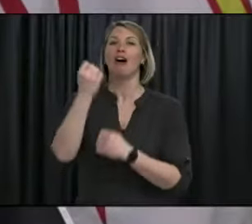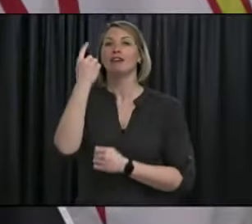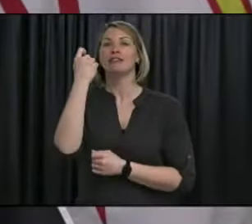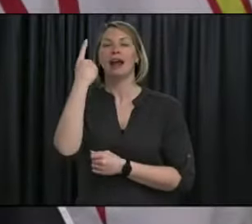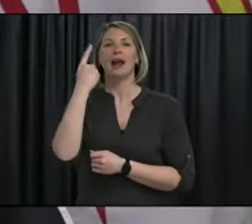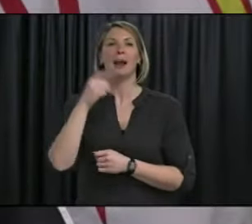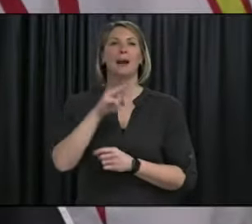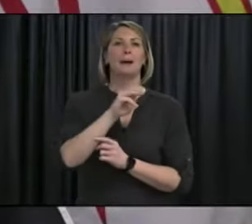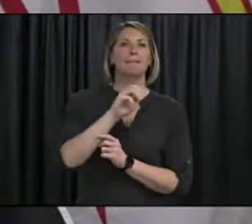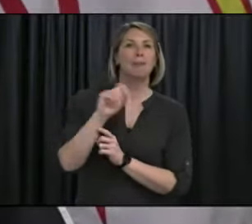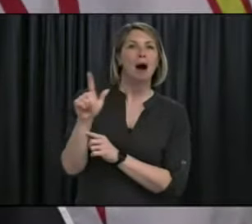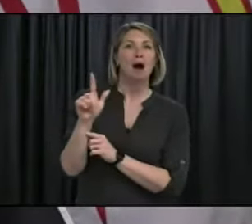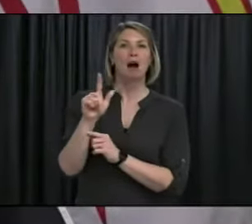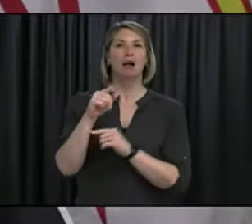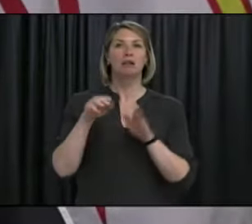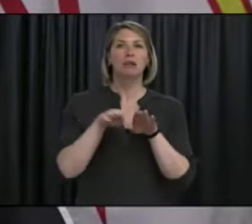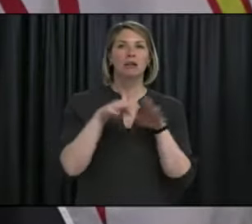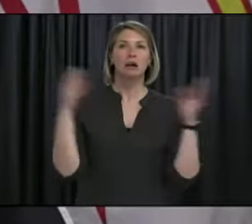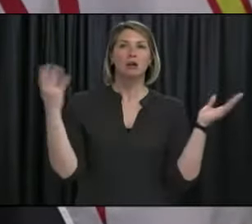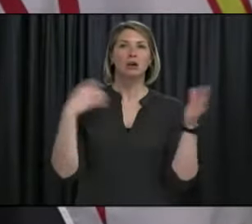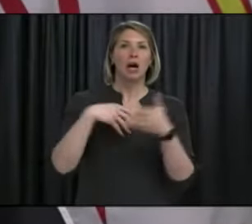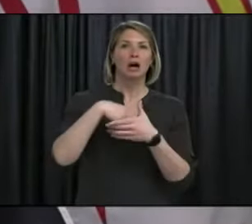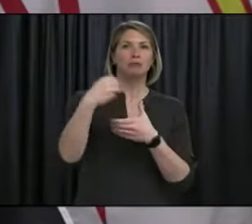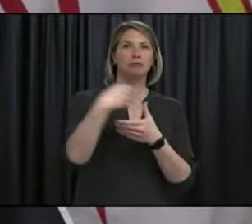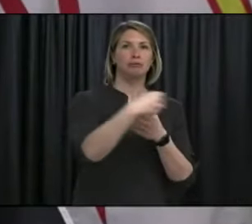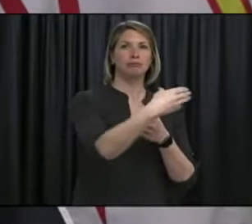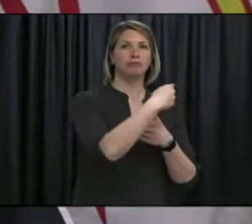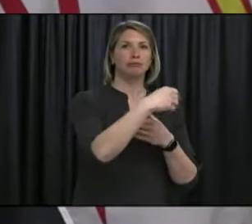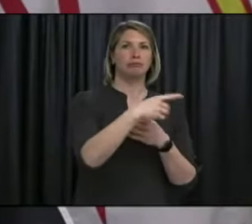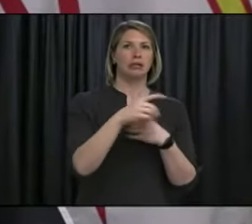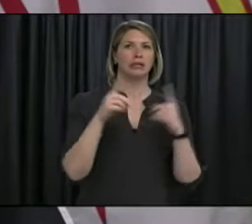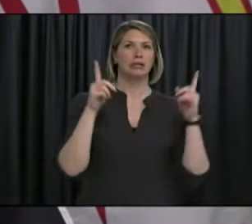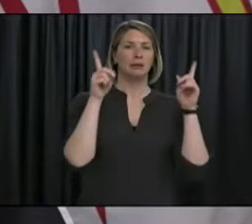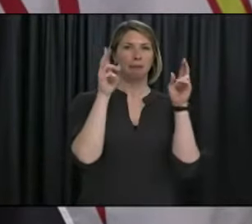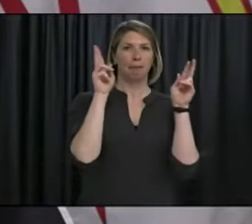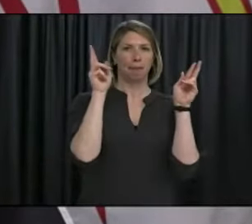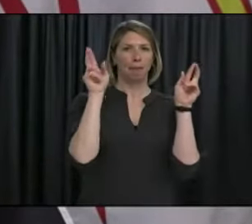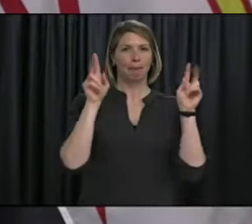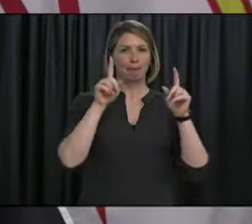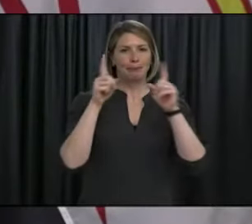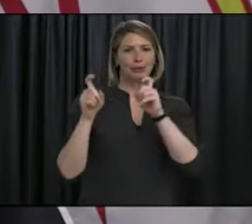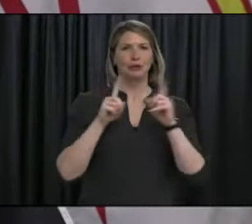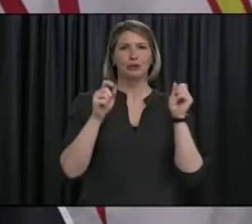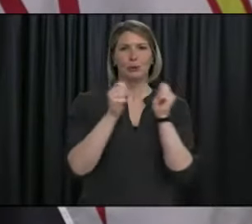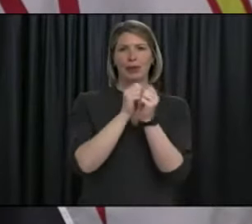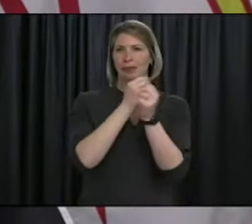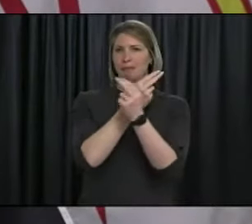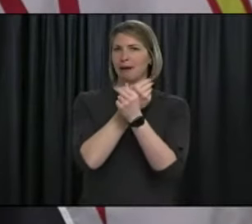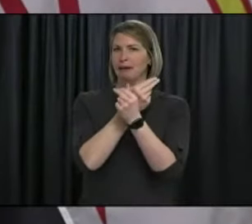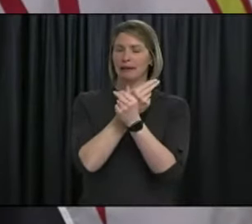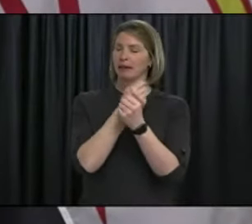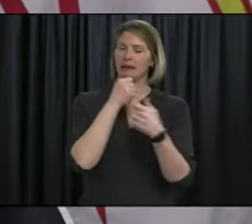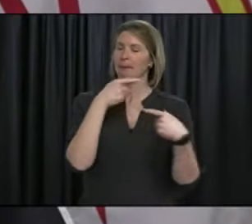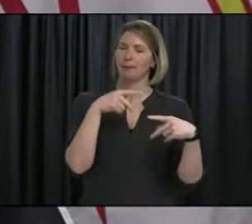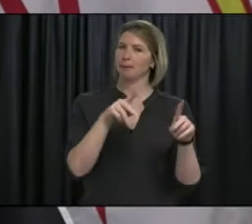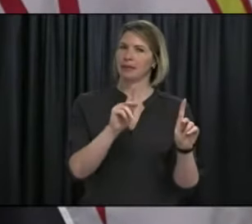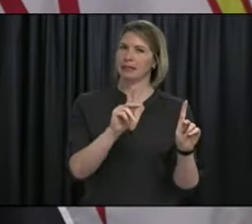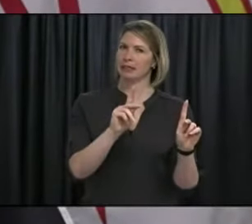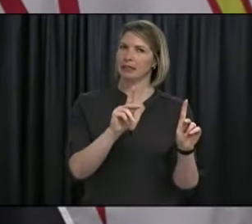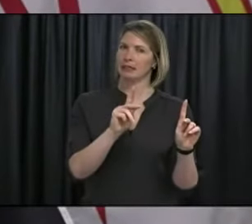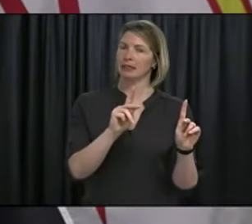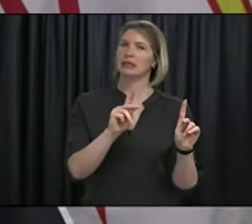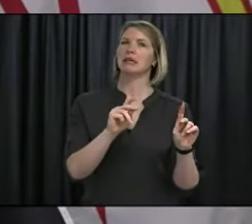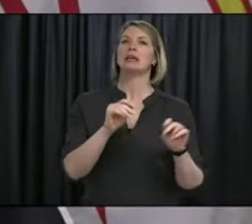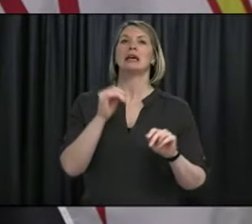malls, are not recommended. If the Easter Bunny does visit a public space, any in-person visits should be by